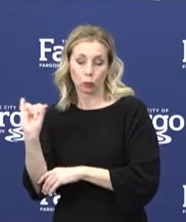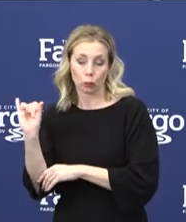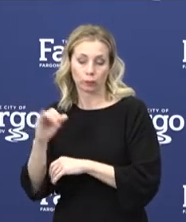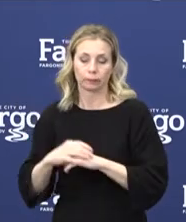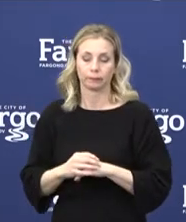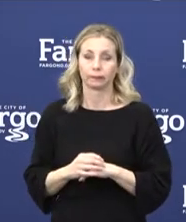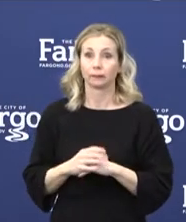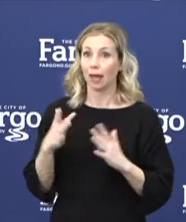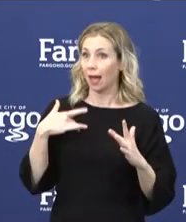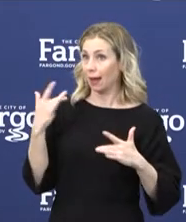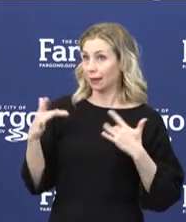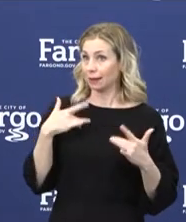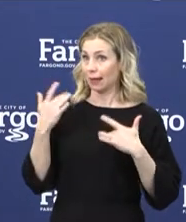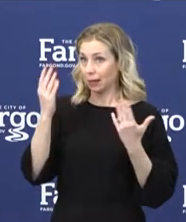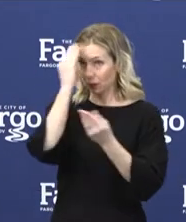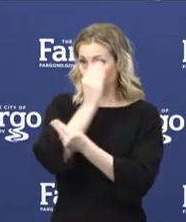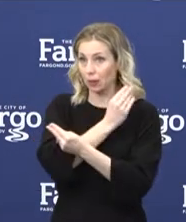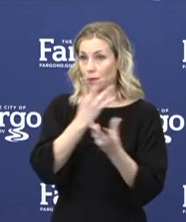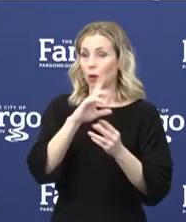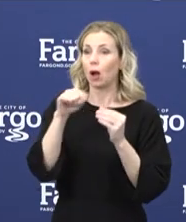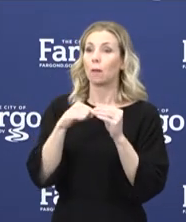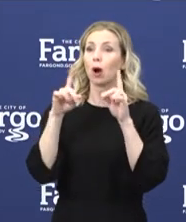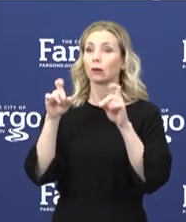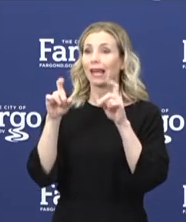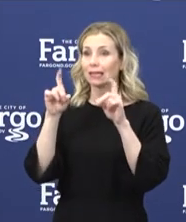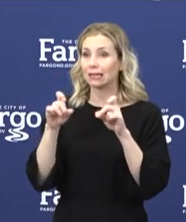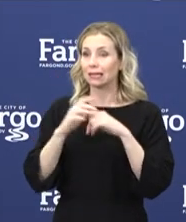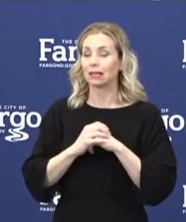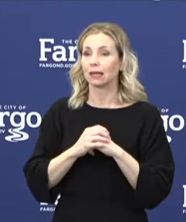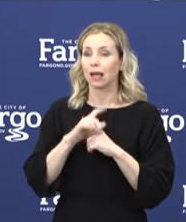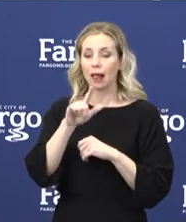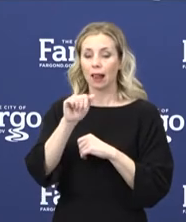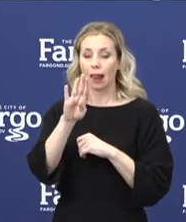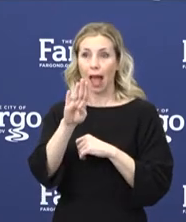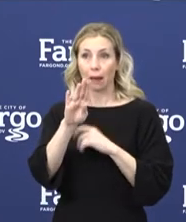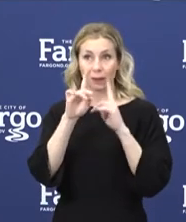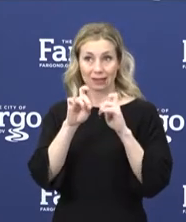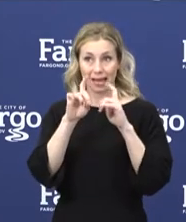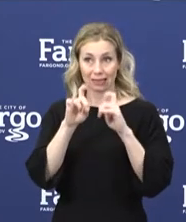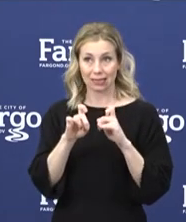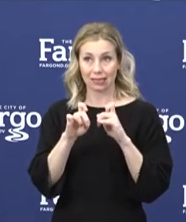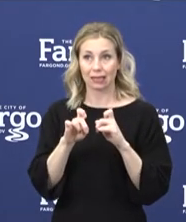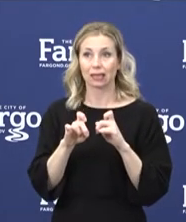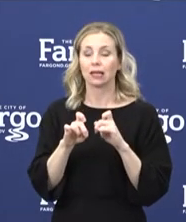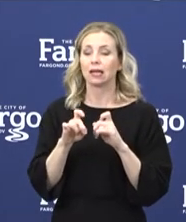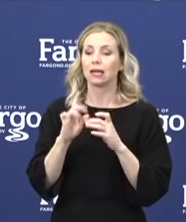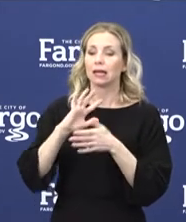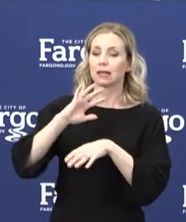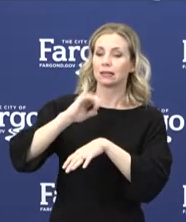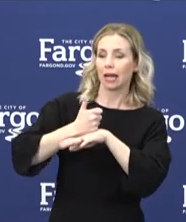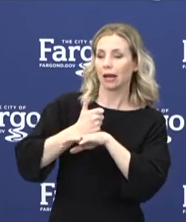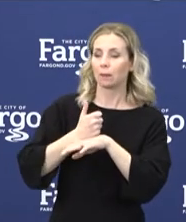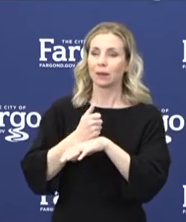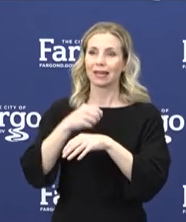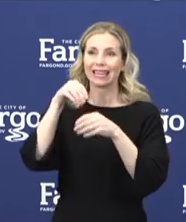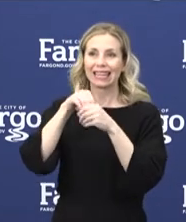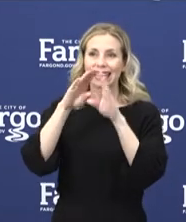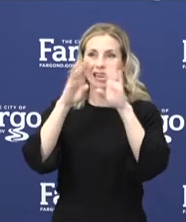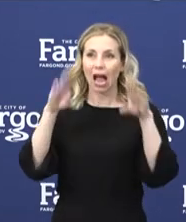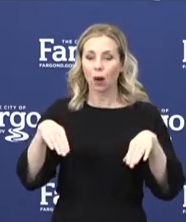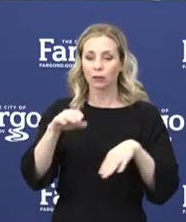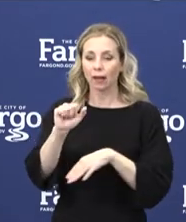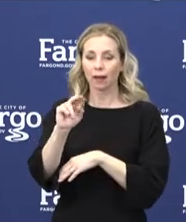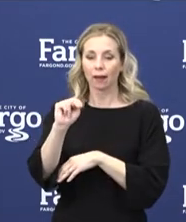share some news about testing. Our lab is currently validating an in-house COVID-19 antibody